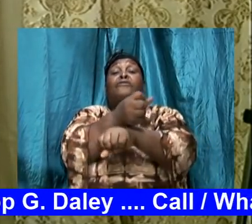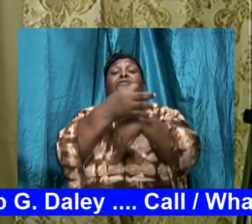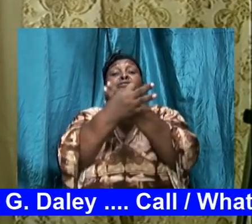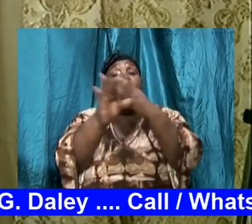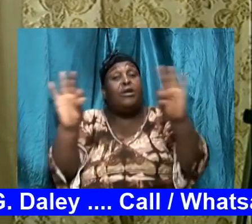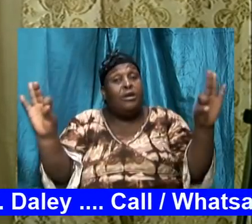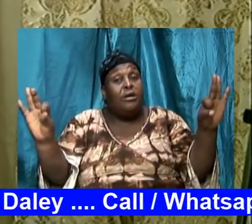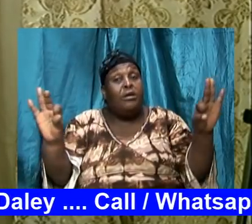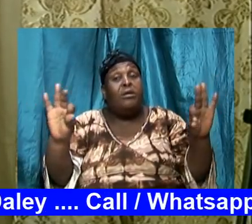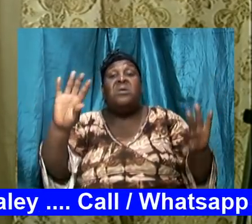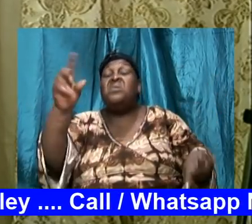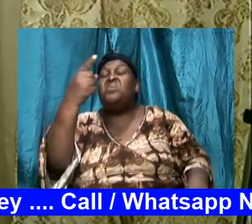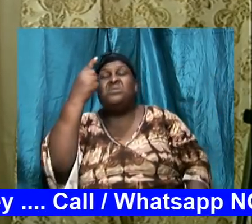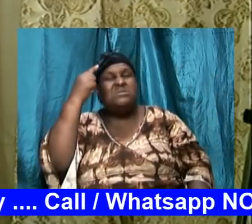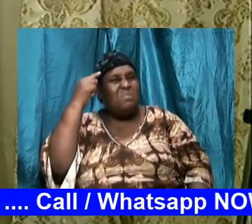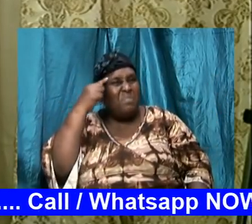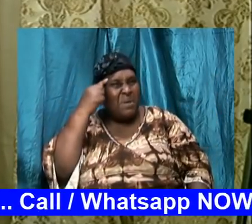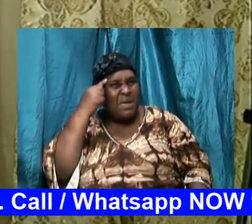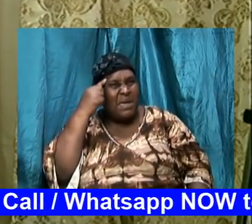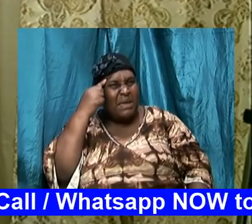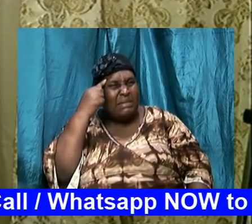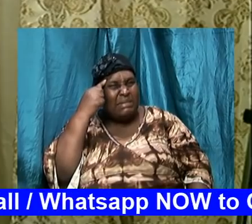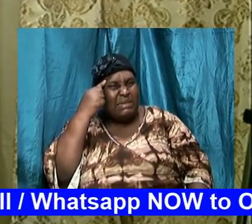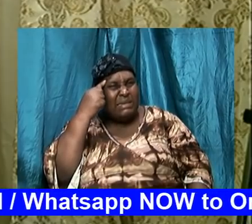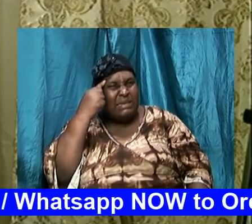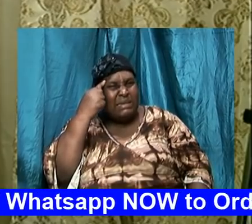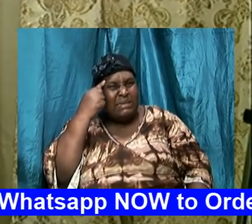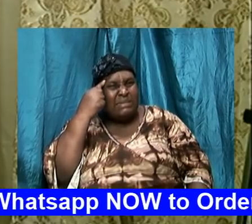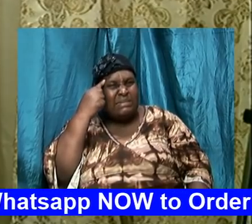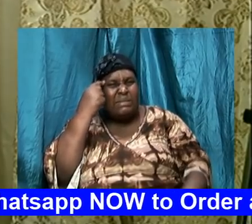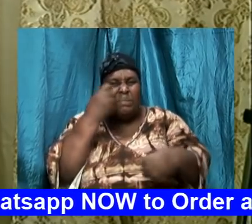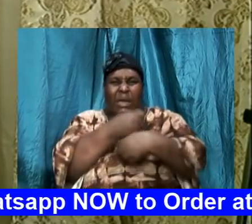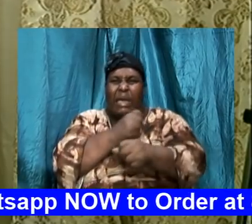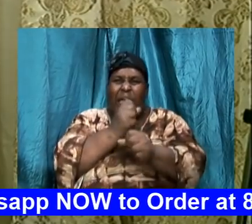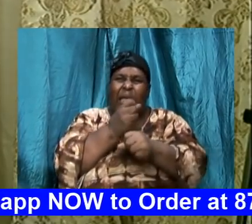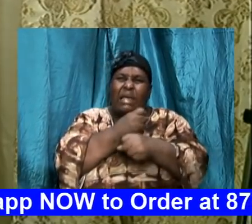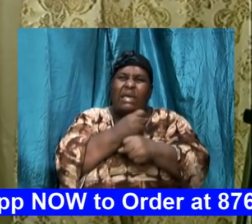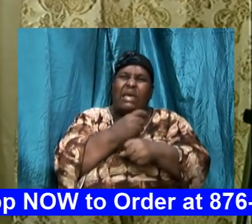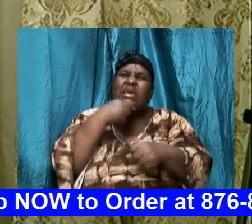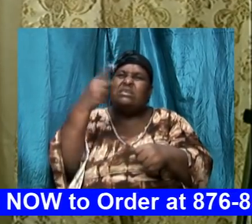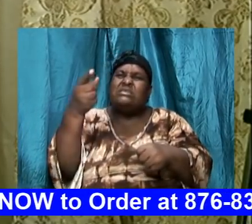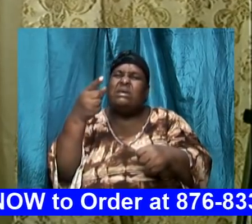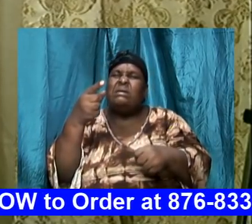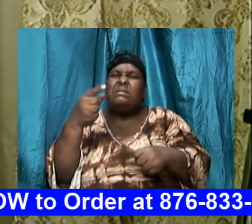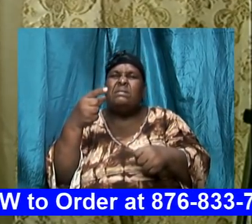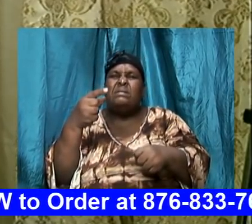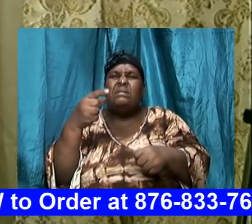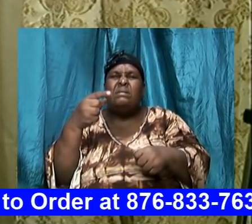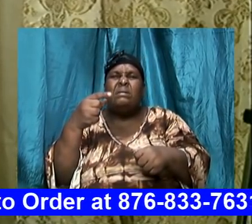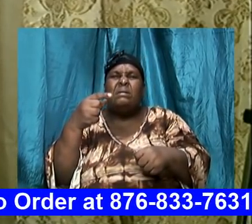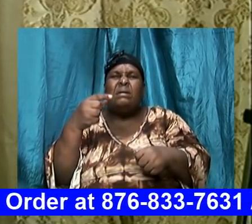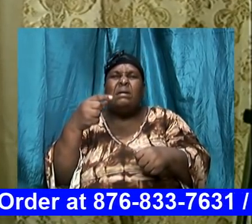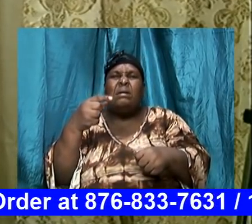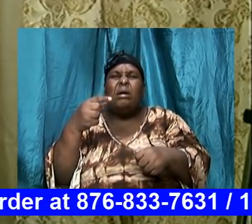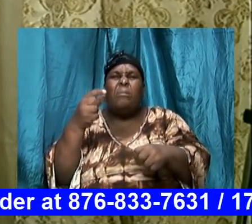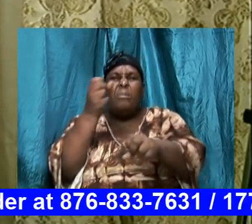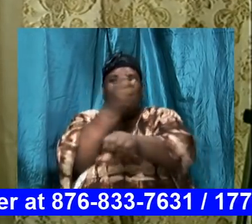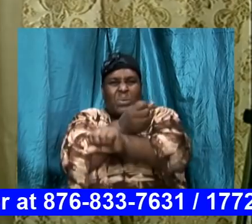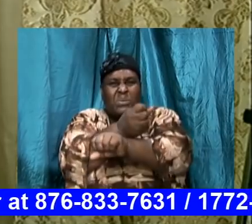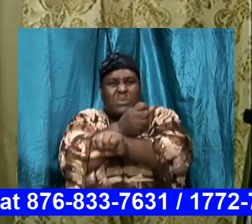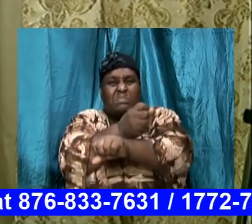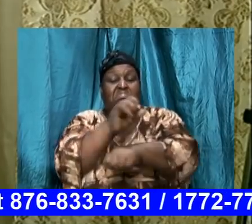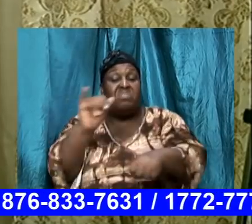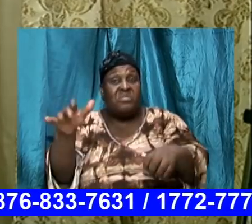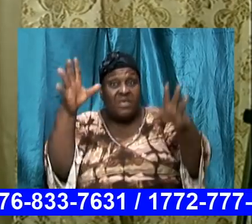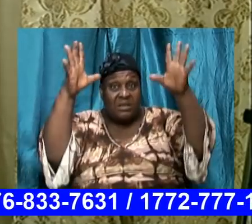captivated, once the mind said that I am bound, that deer would never